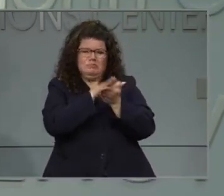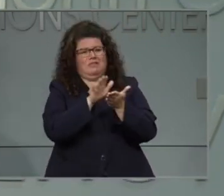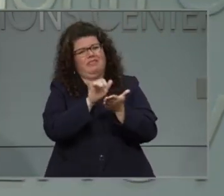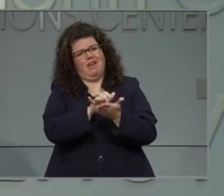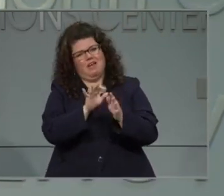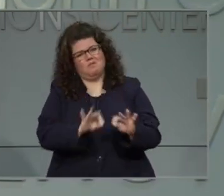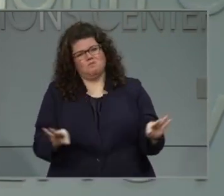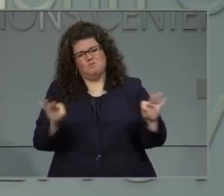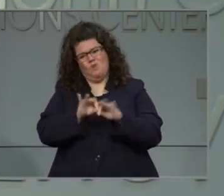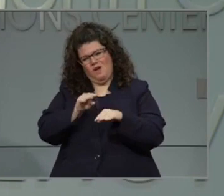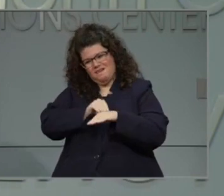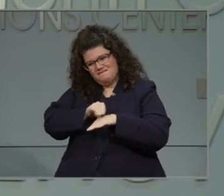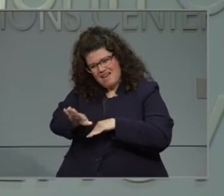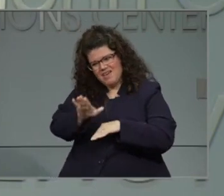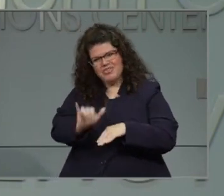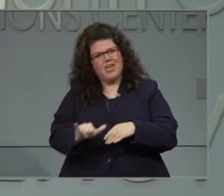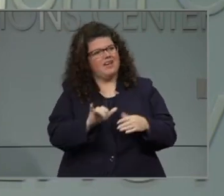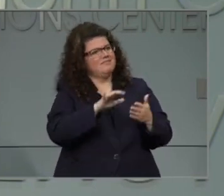Next question, please.